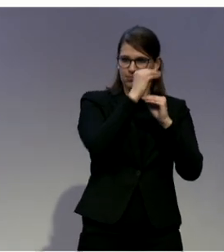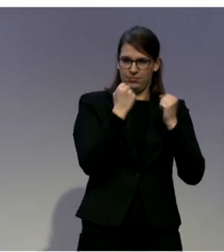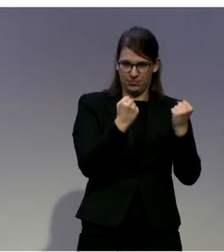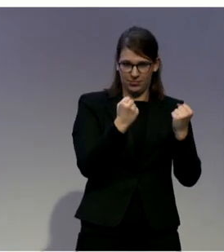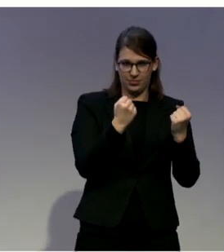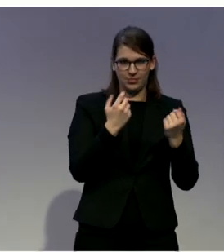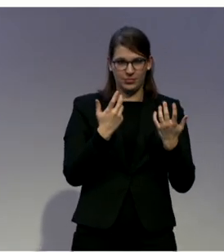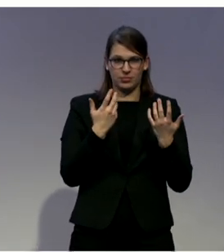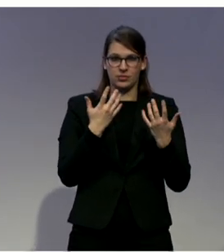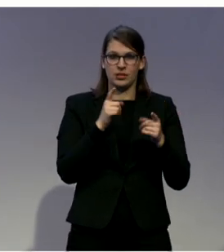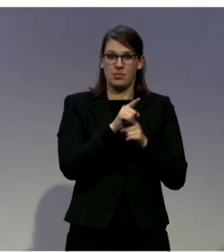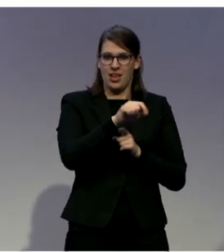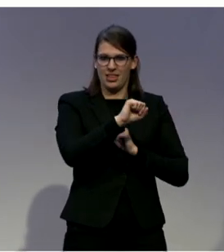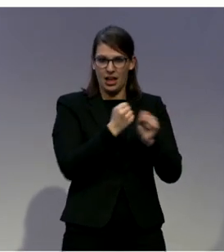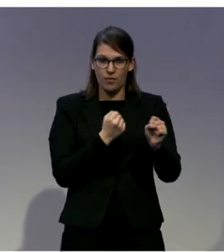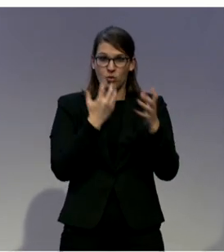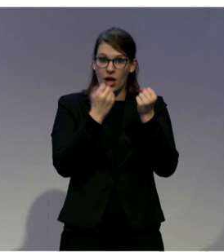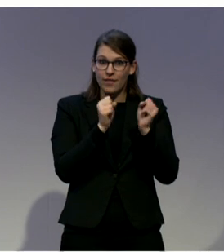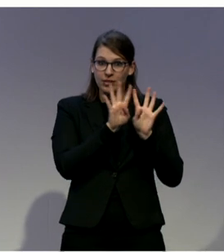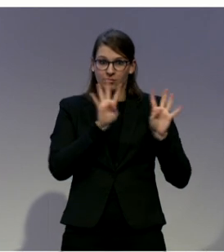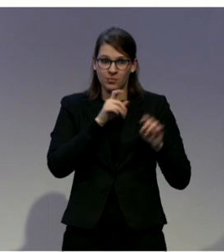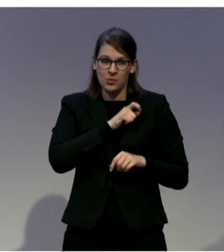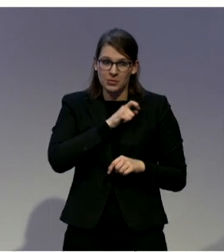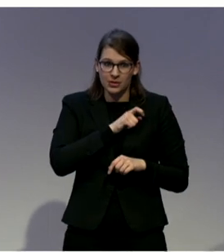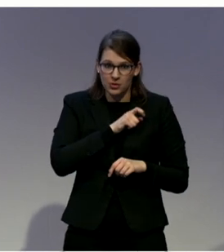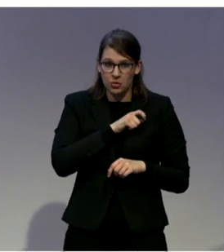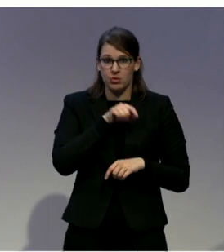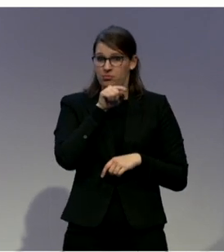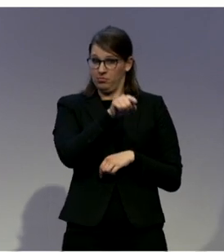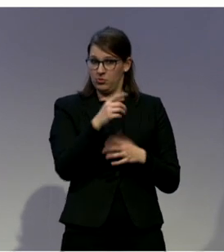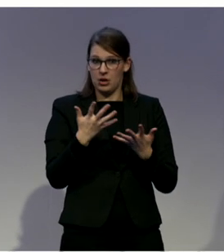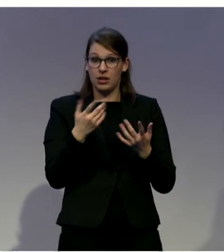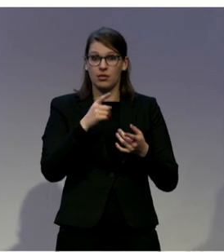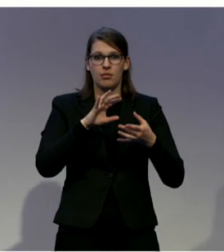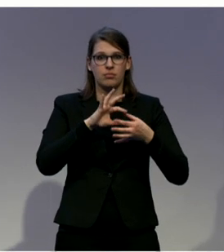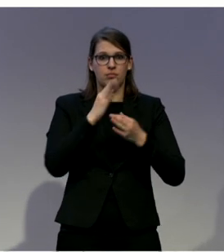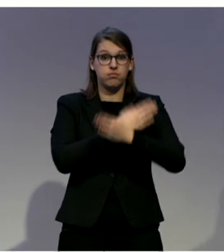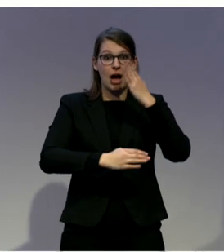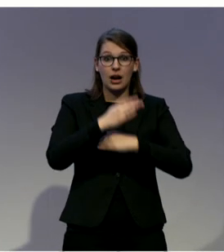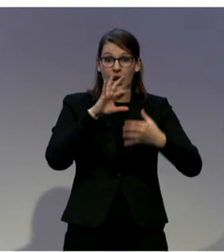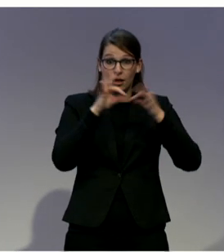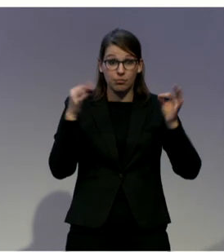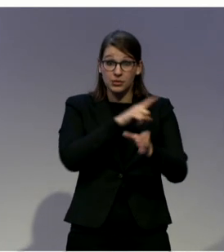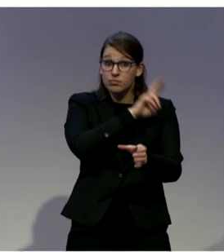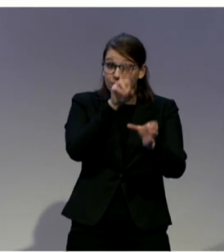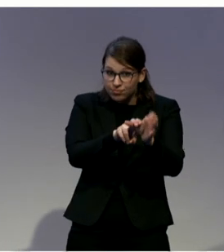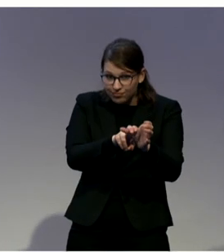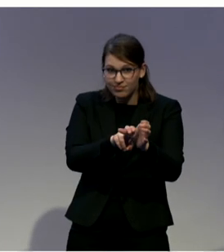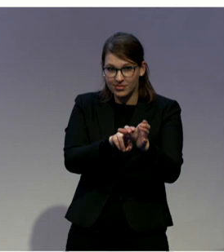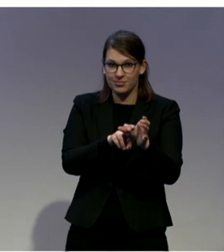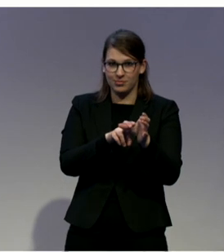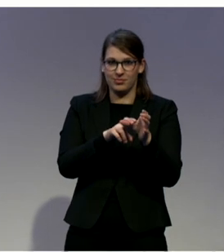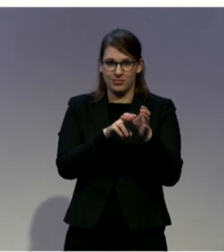which became the member of the Croatian Paralympic Committee. Croatian Paralympic Committee is the part of the